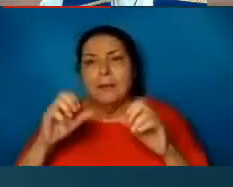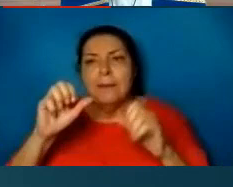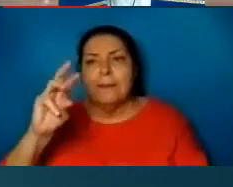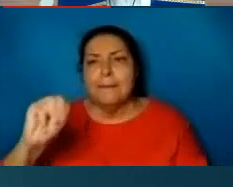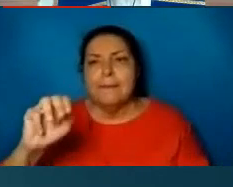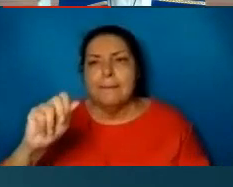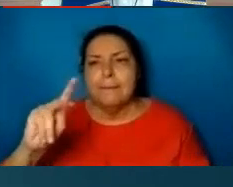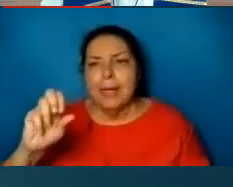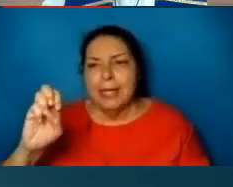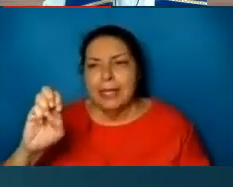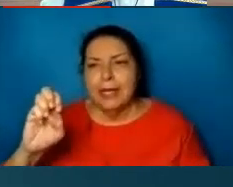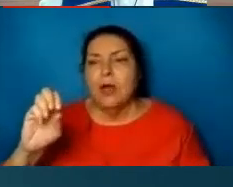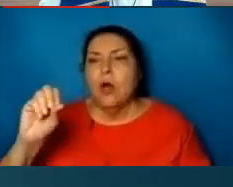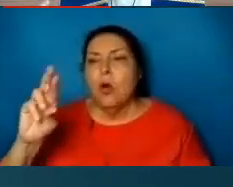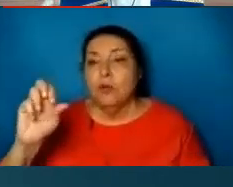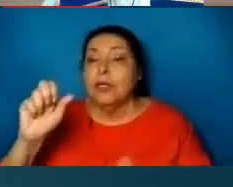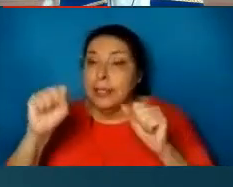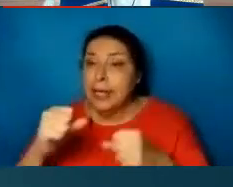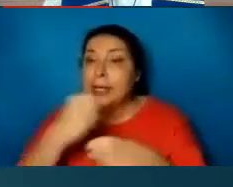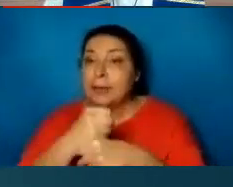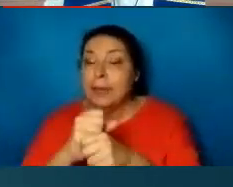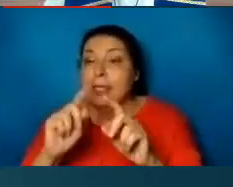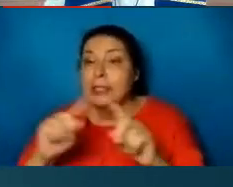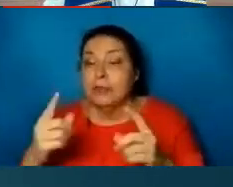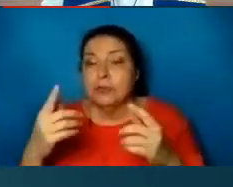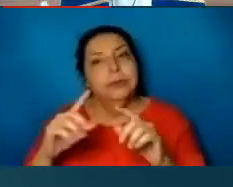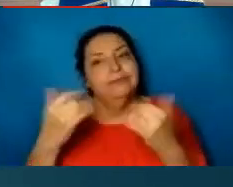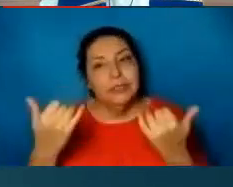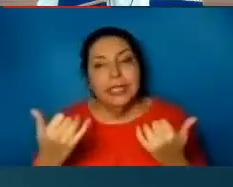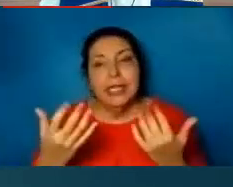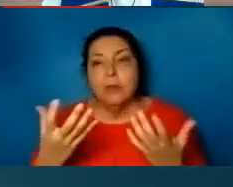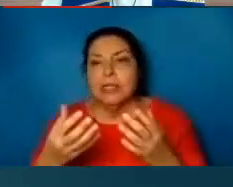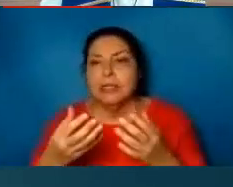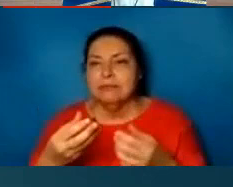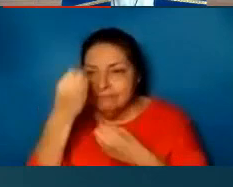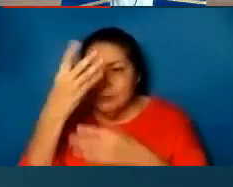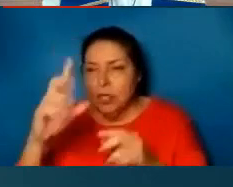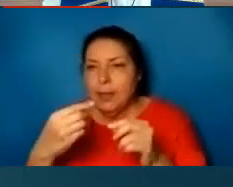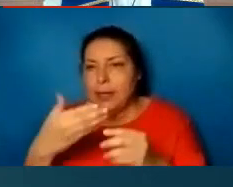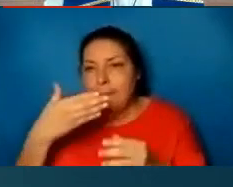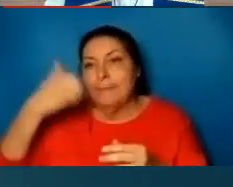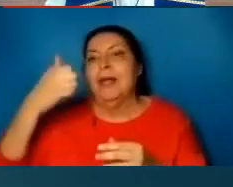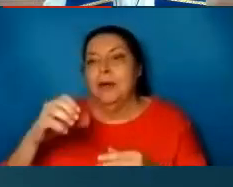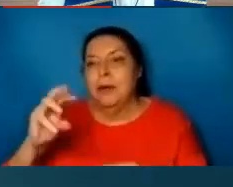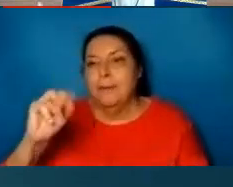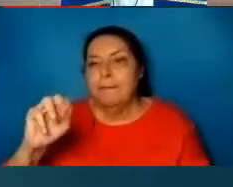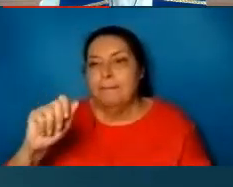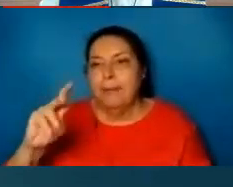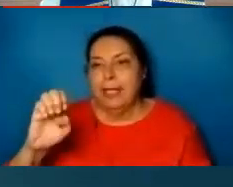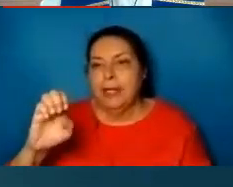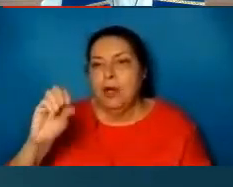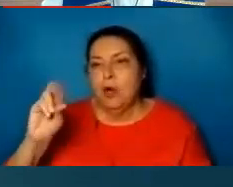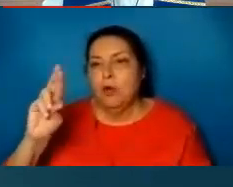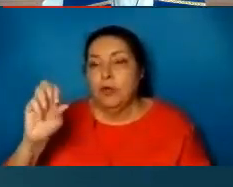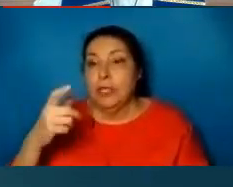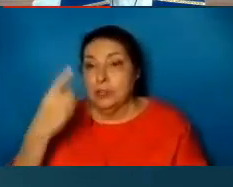today I want to tell you about an even better makeover. The good news is that it's for you. It's for all